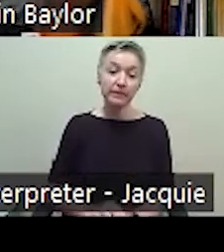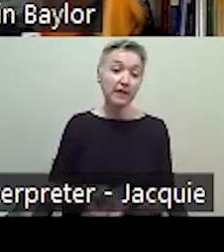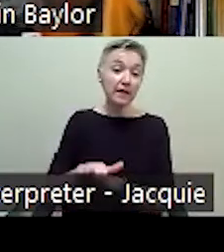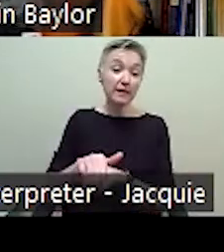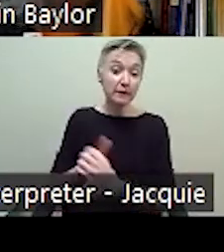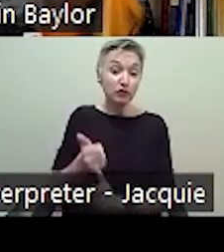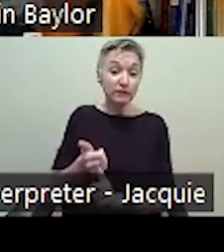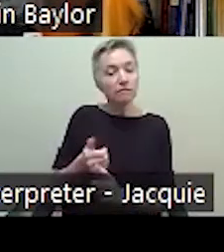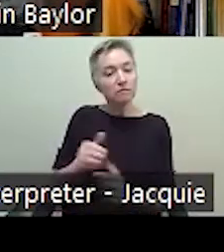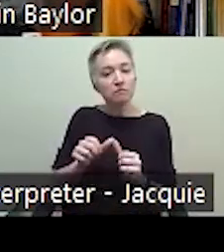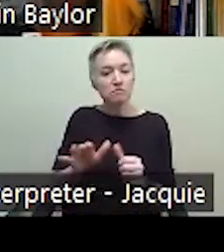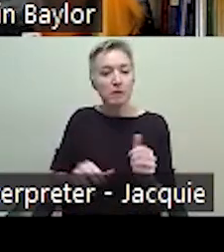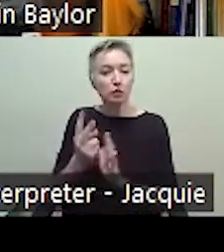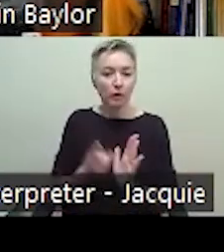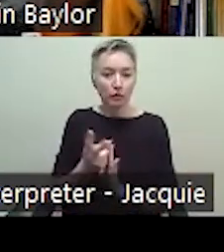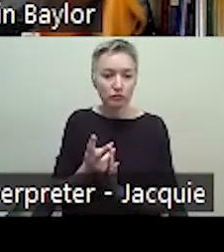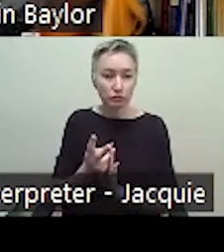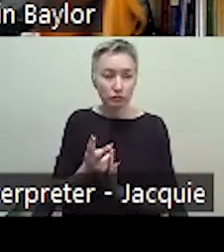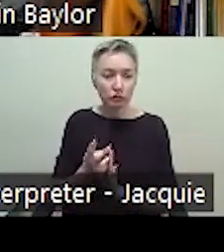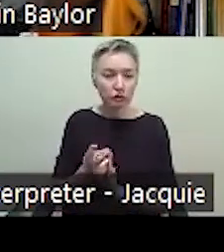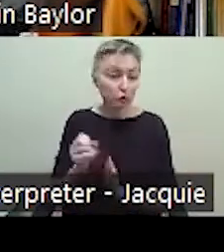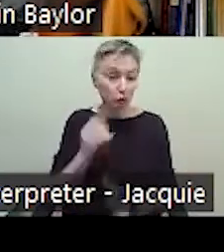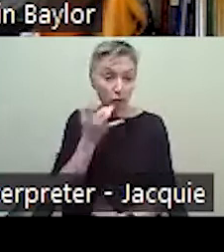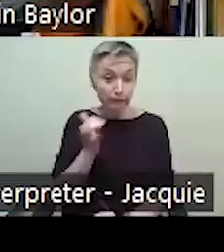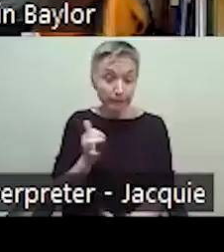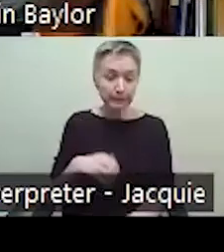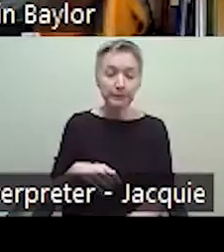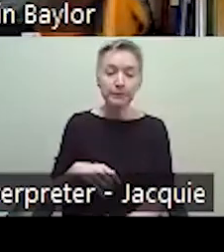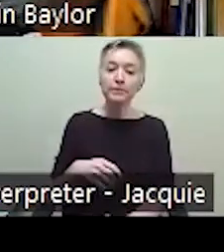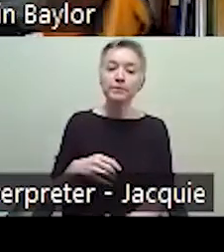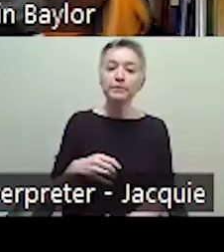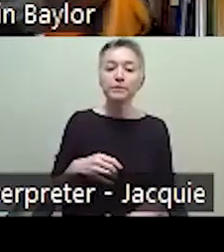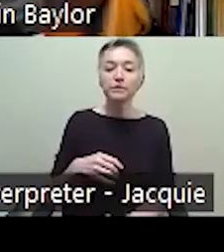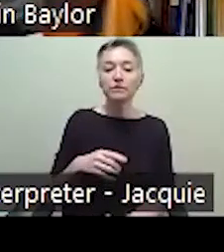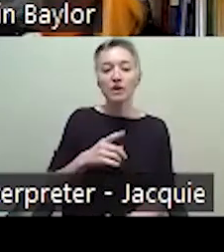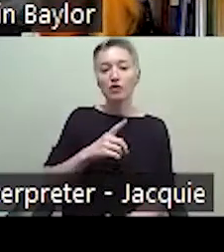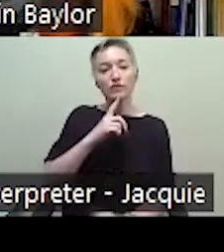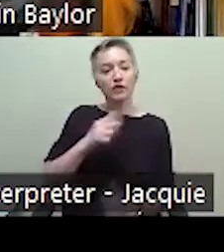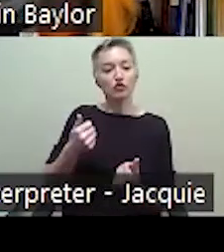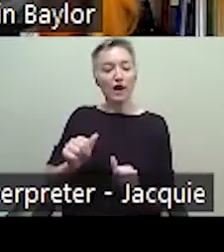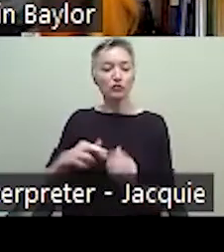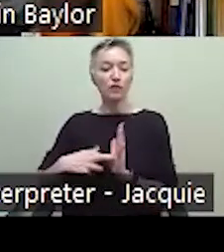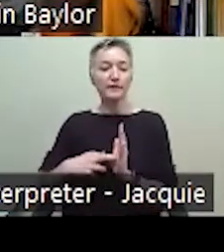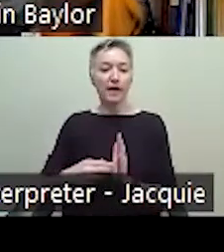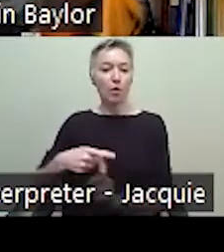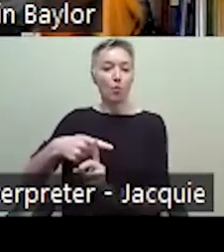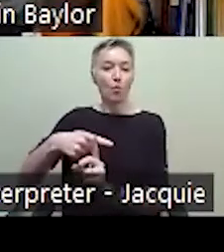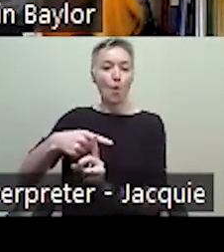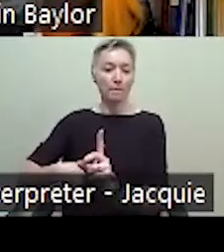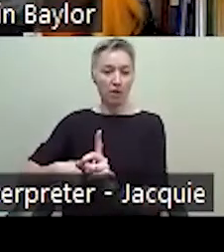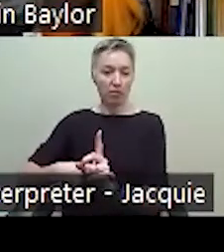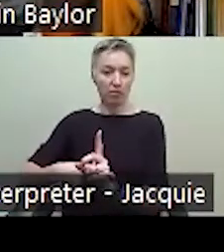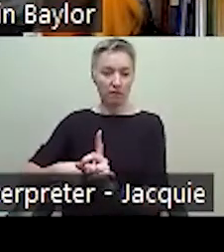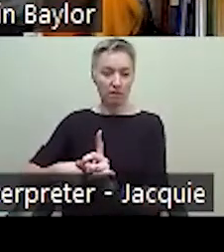about two hours, and what it is, is it's, it's simulating one month of poverty. So each